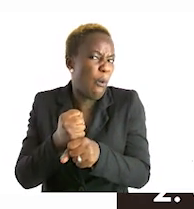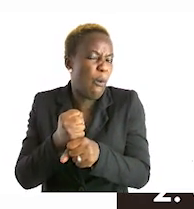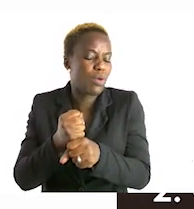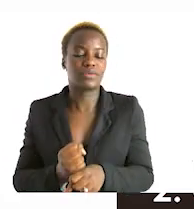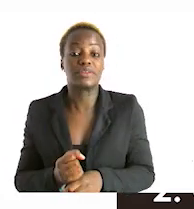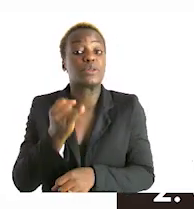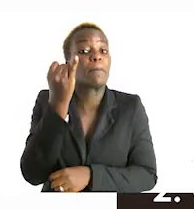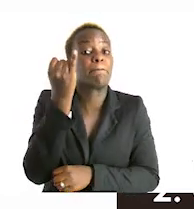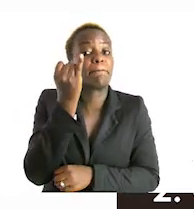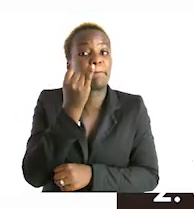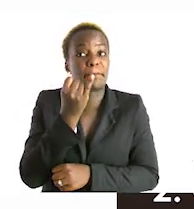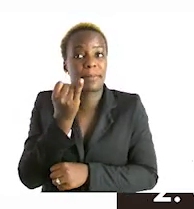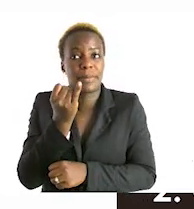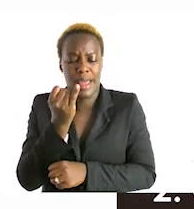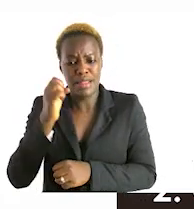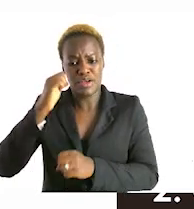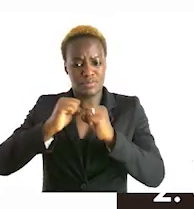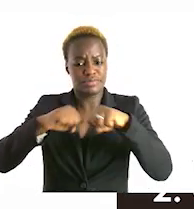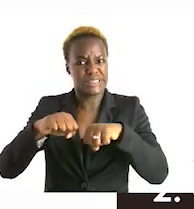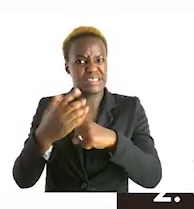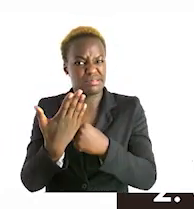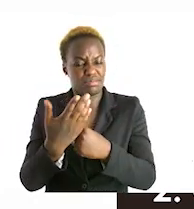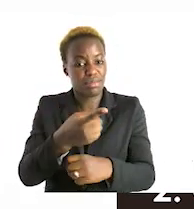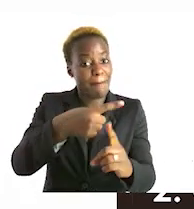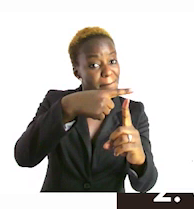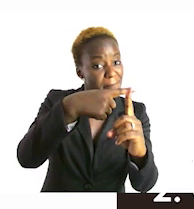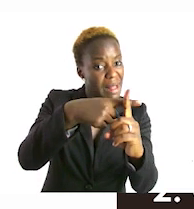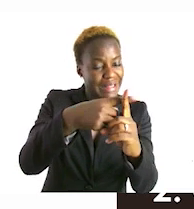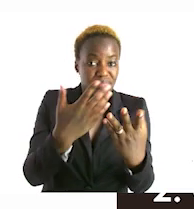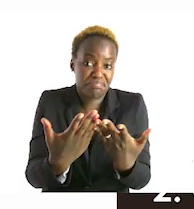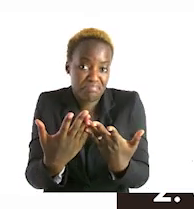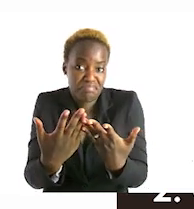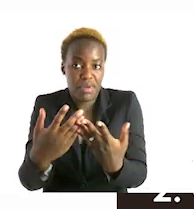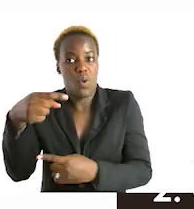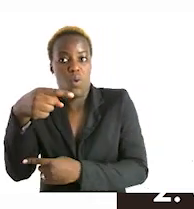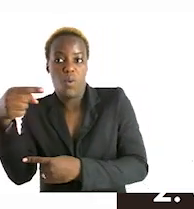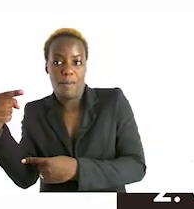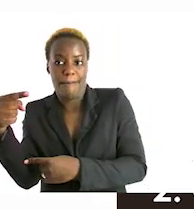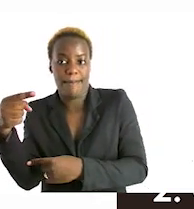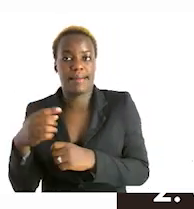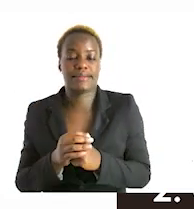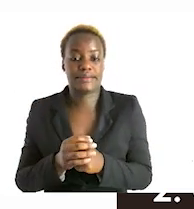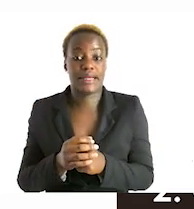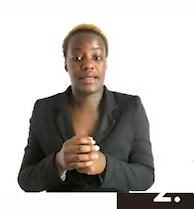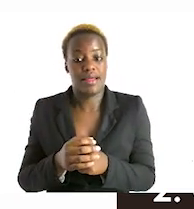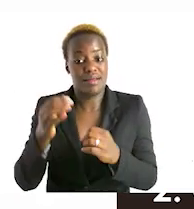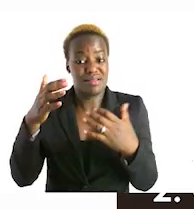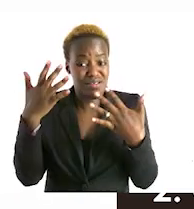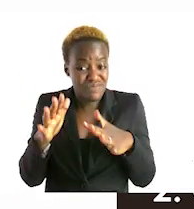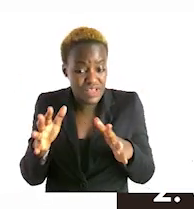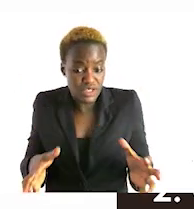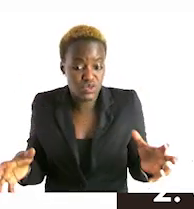decide whether it's going to be a plus or a minus sum and then you need to add the sum together at the end for